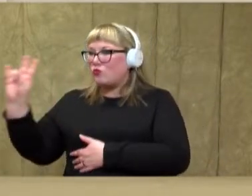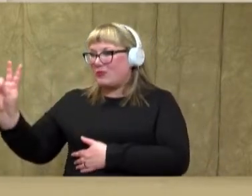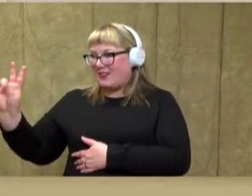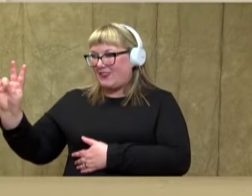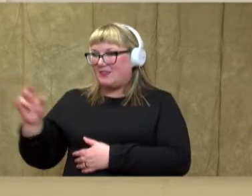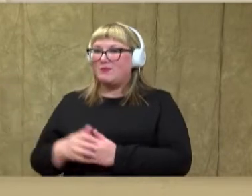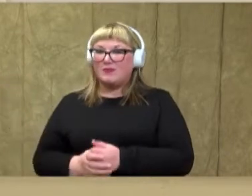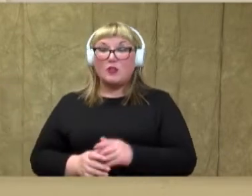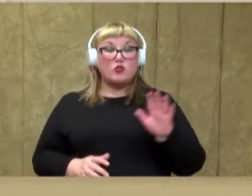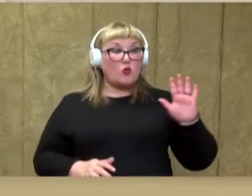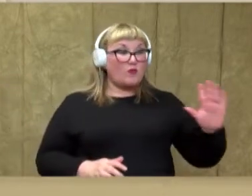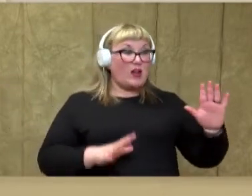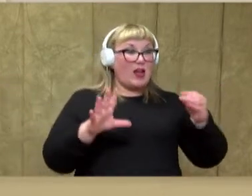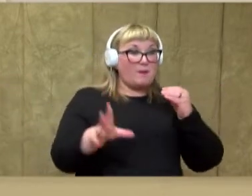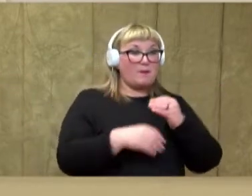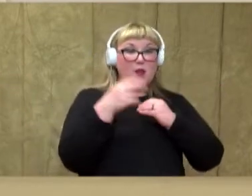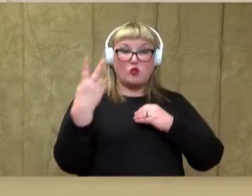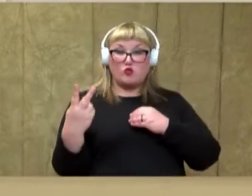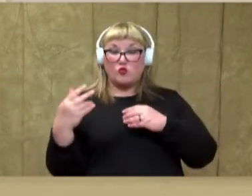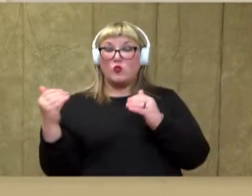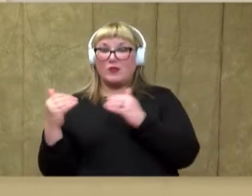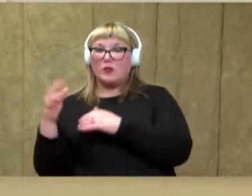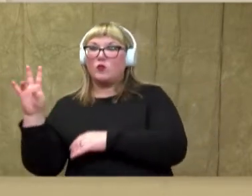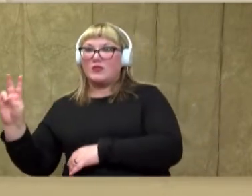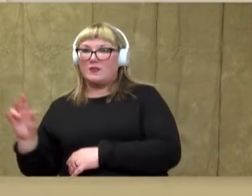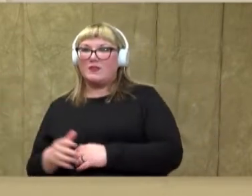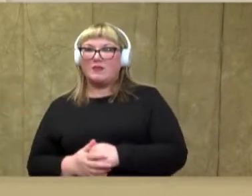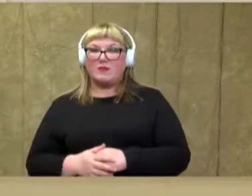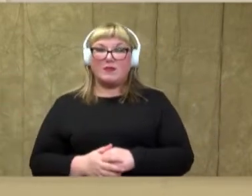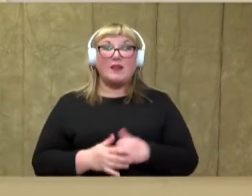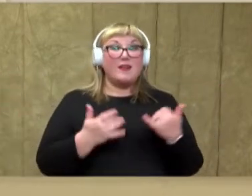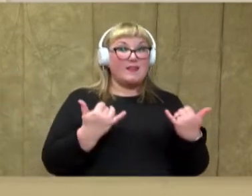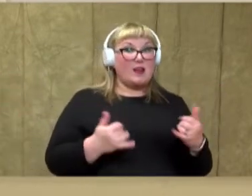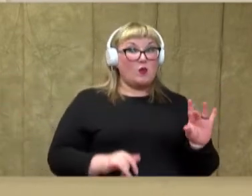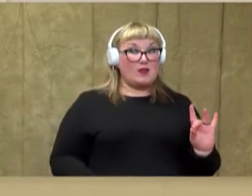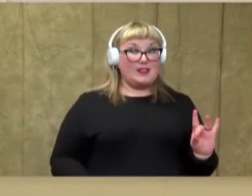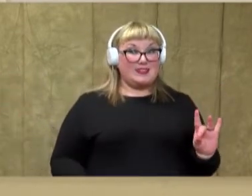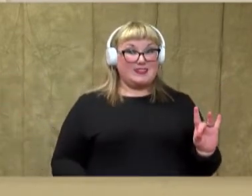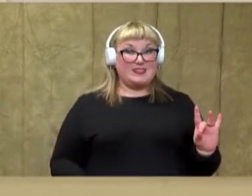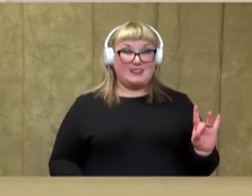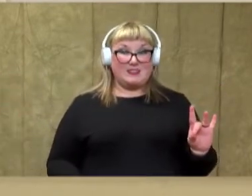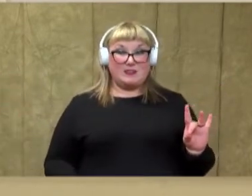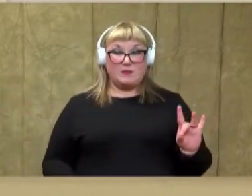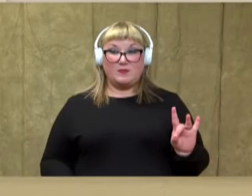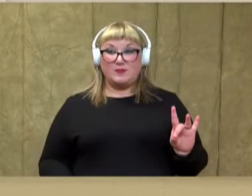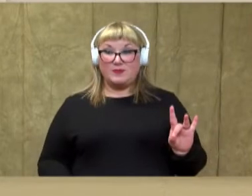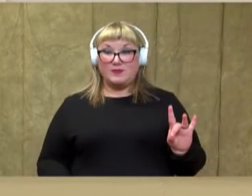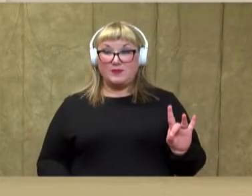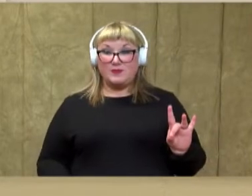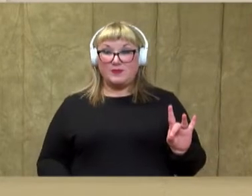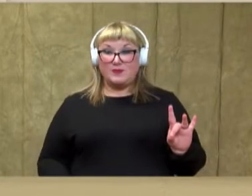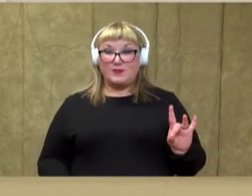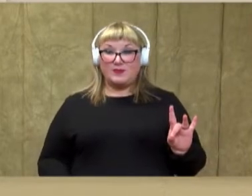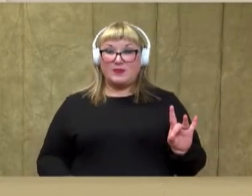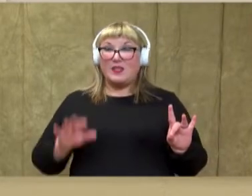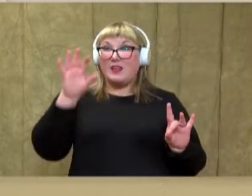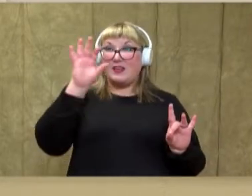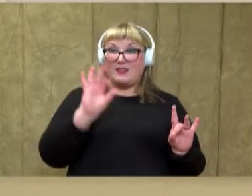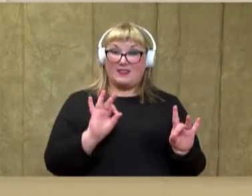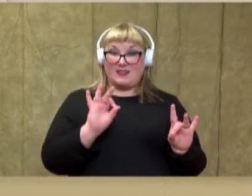box. This time we're counting on from 8. Let's count on from 8 together. 8,